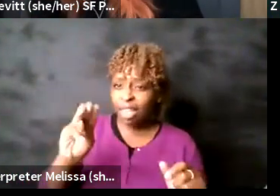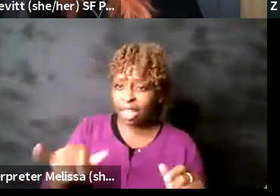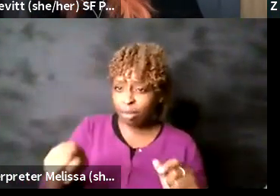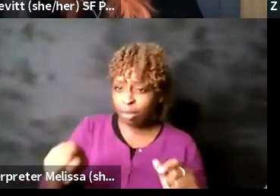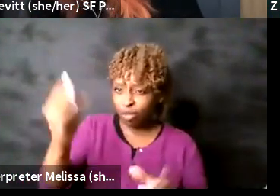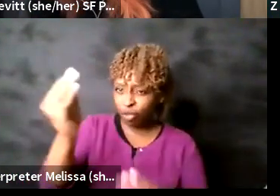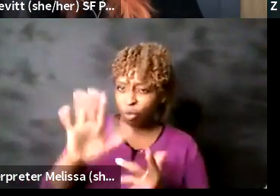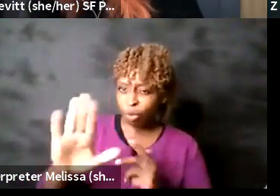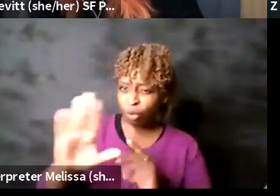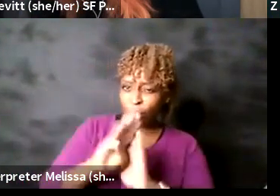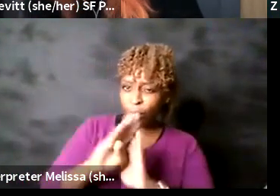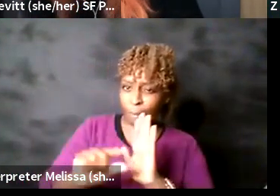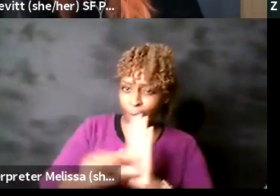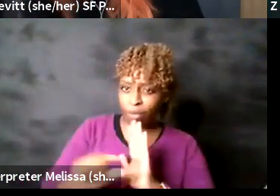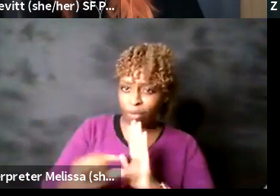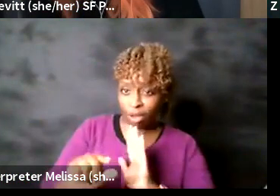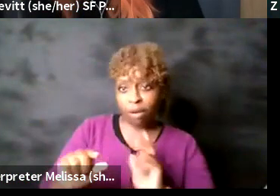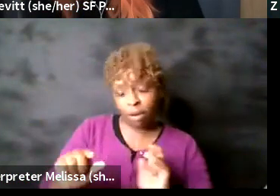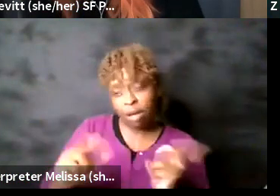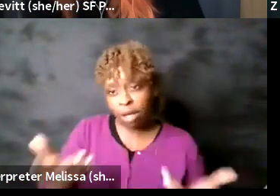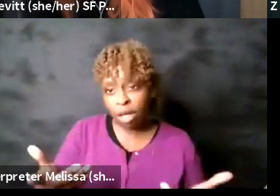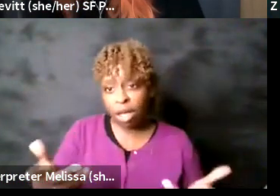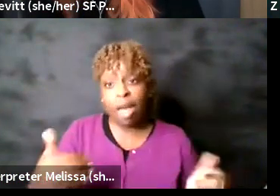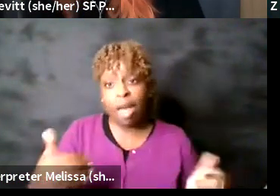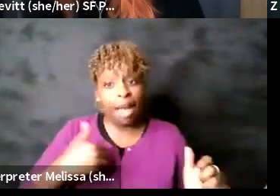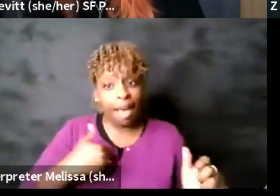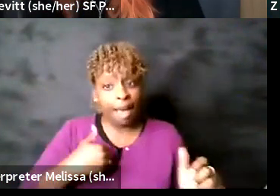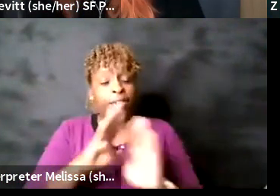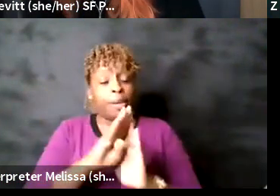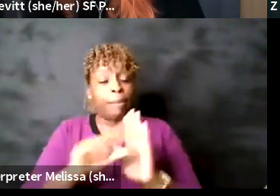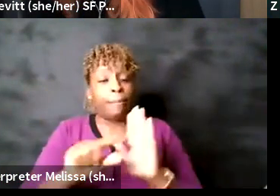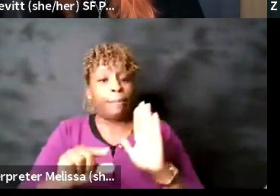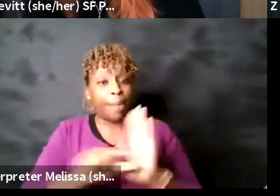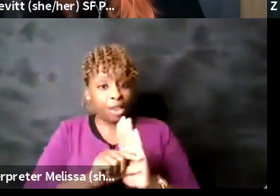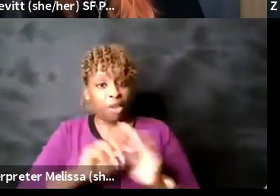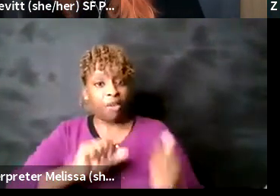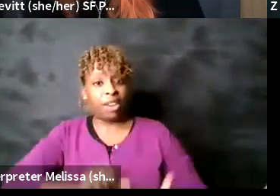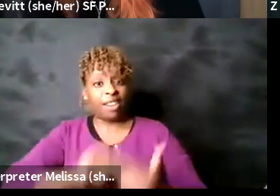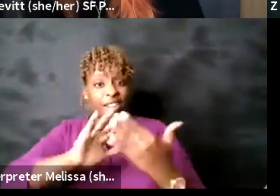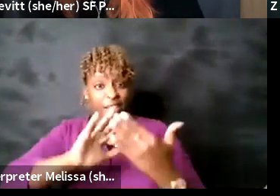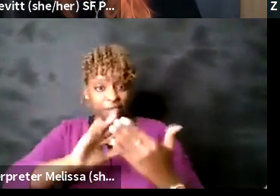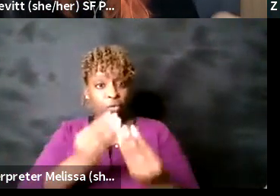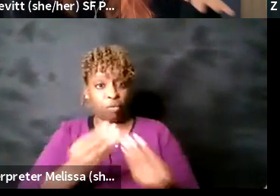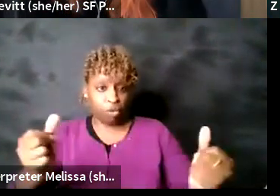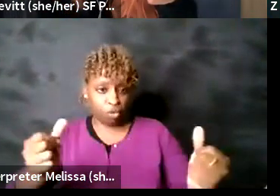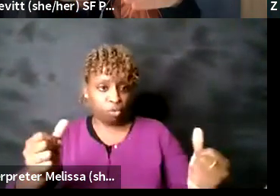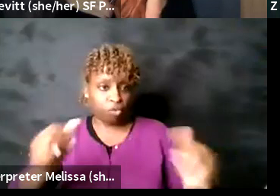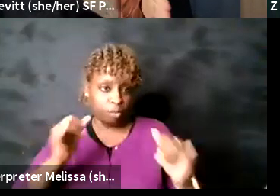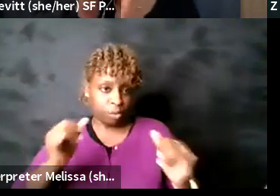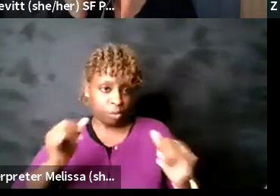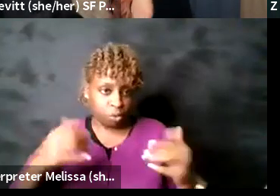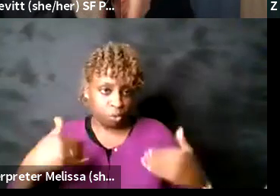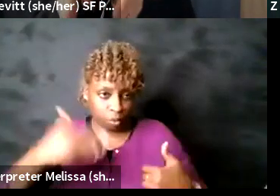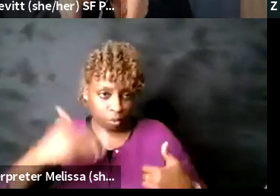little bit of a background in uh conflict resolution um and I think you know we're just